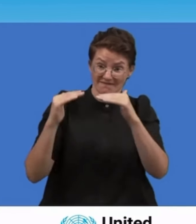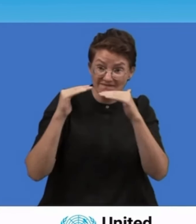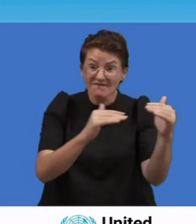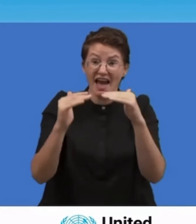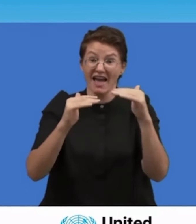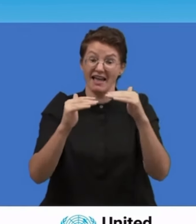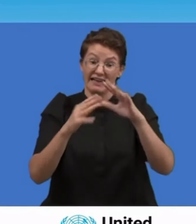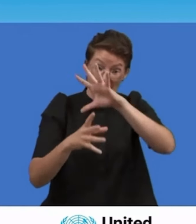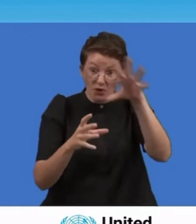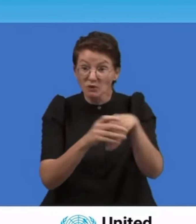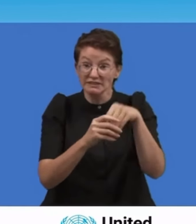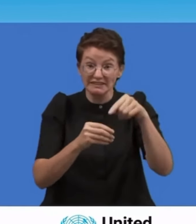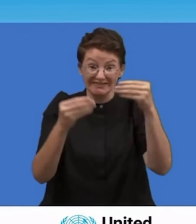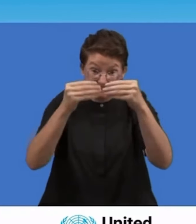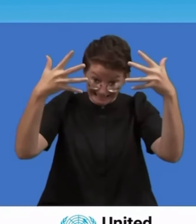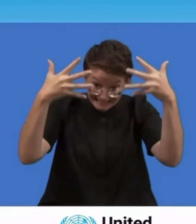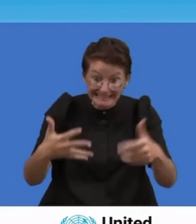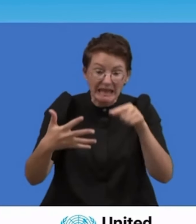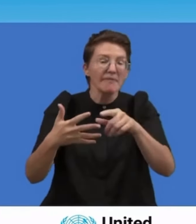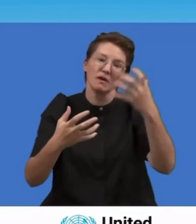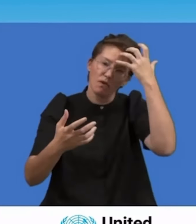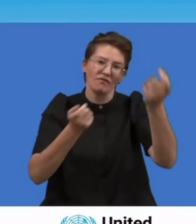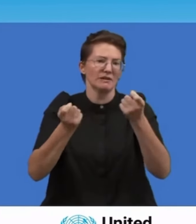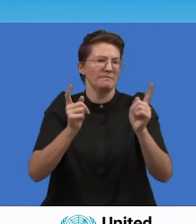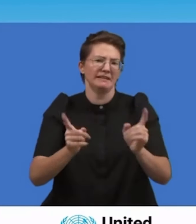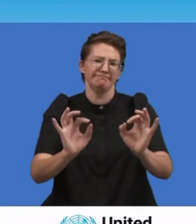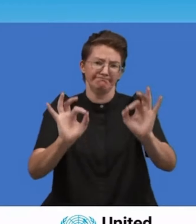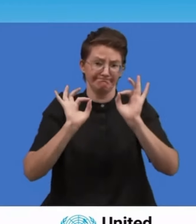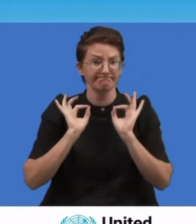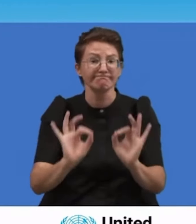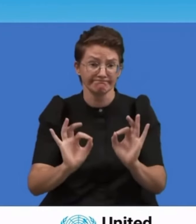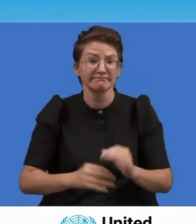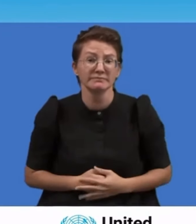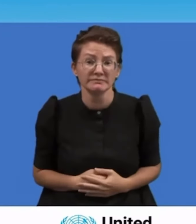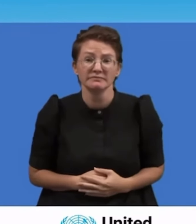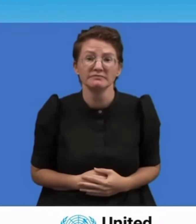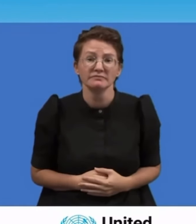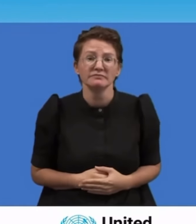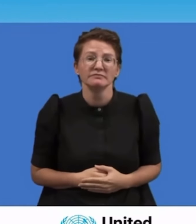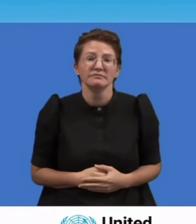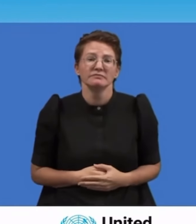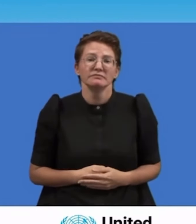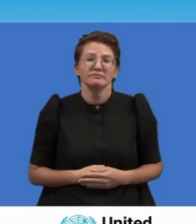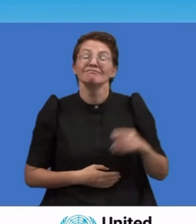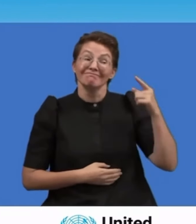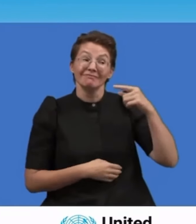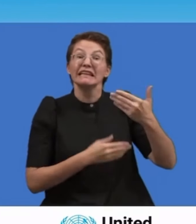future and its supporting documents. I thank you for your attention.